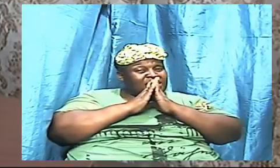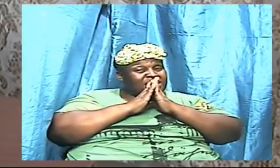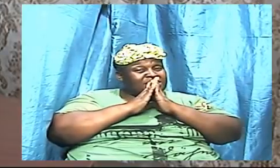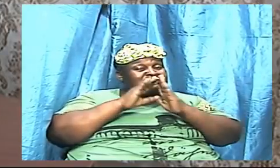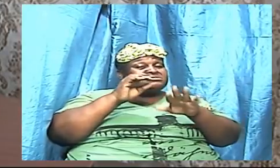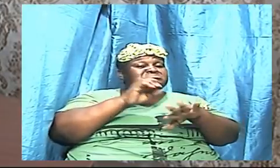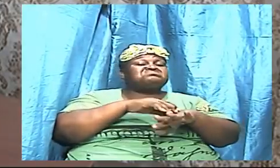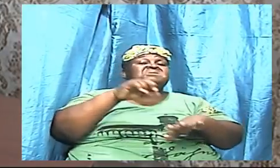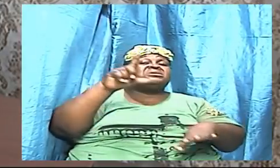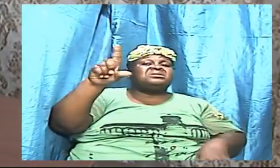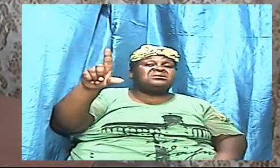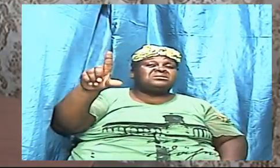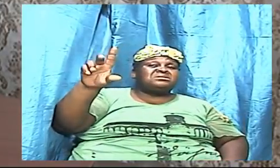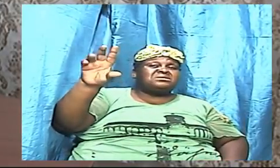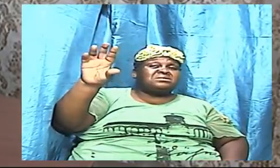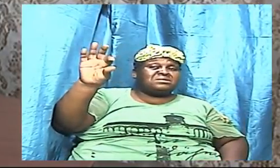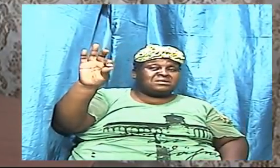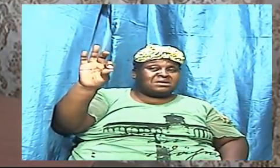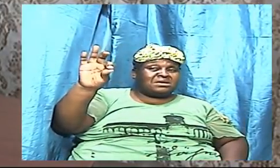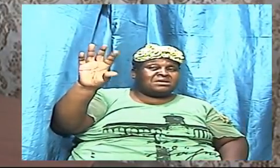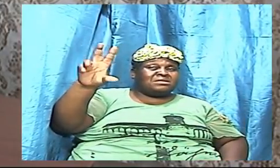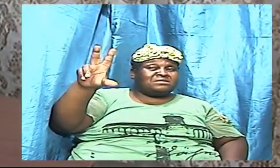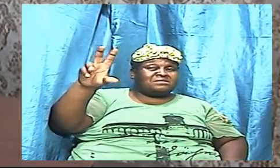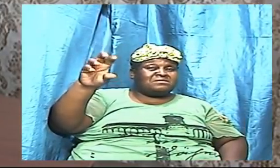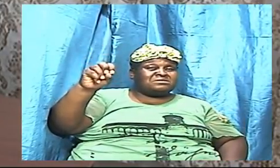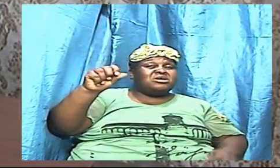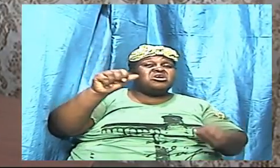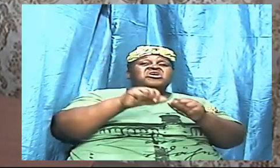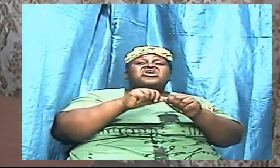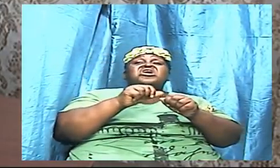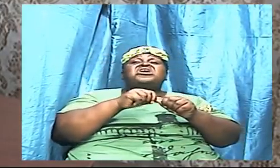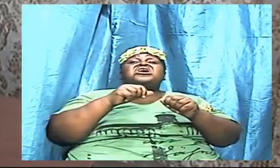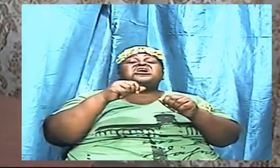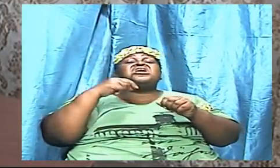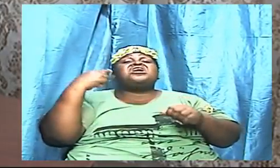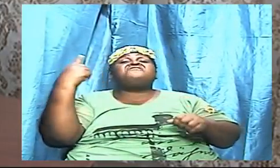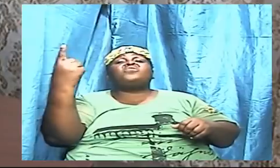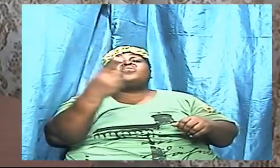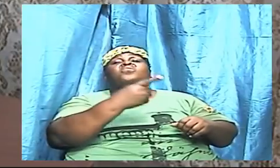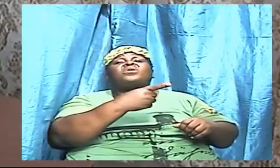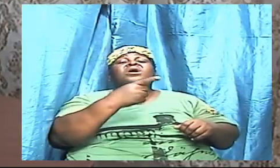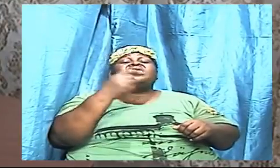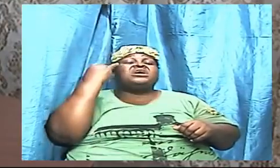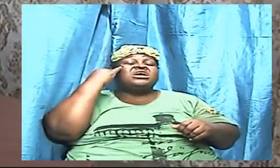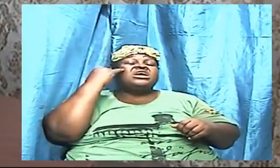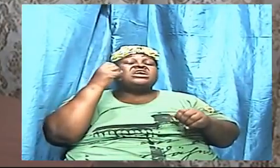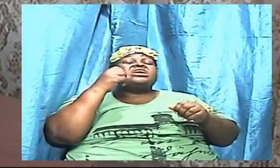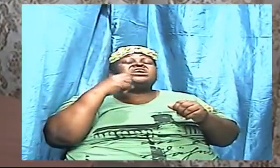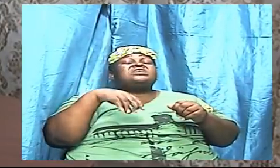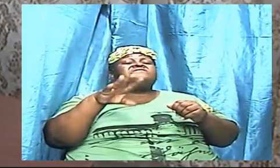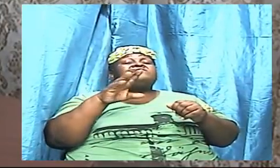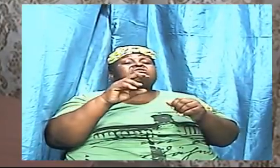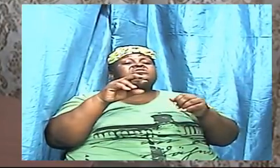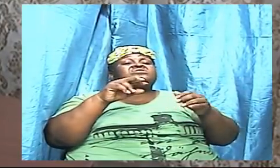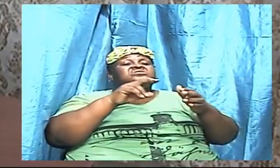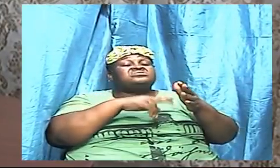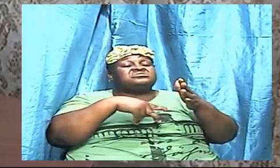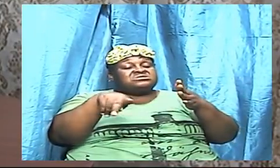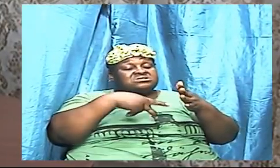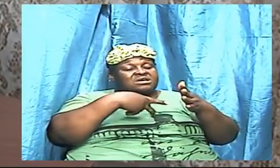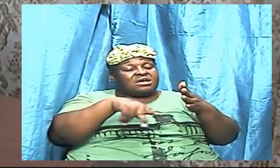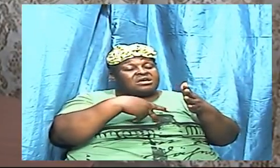930 everybody if the scripture to be read at that time is Psalm